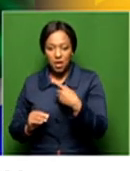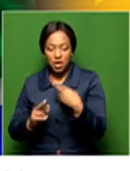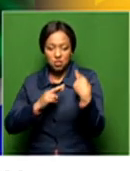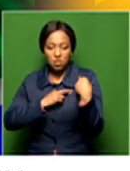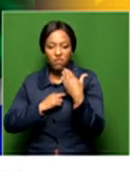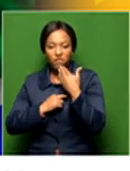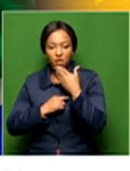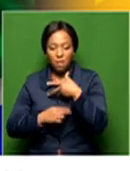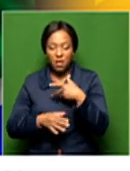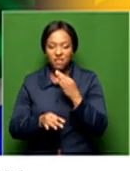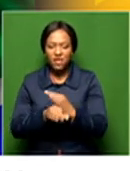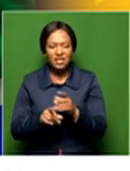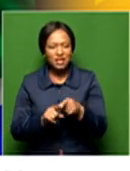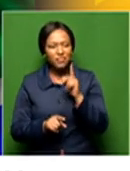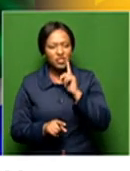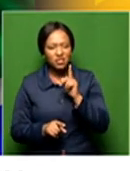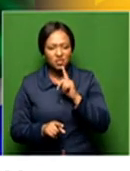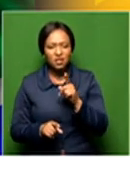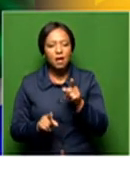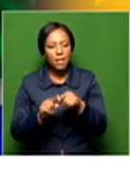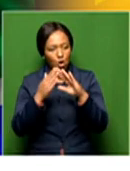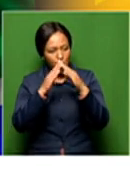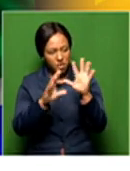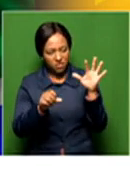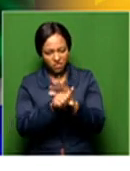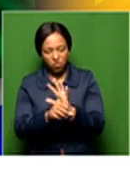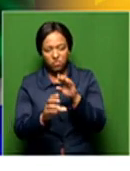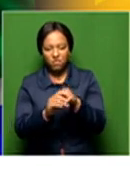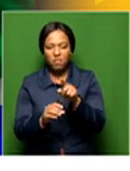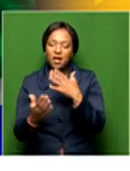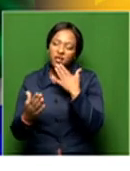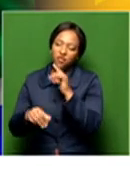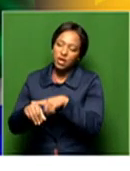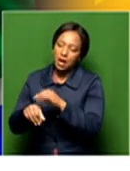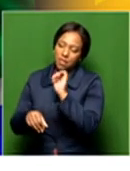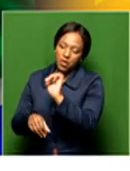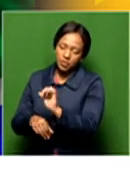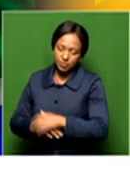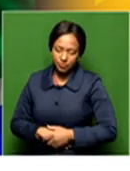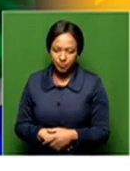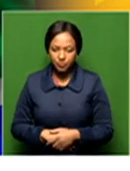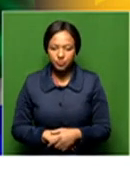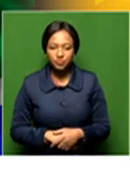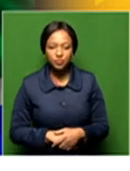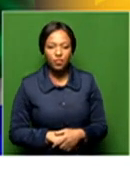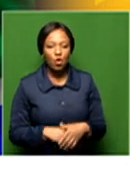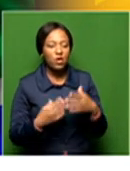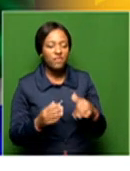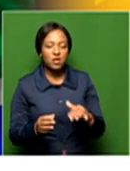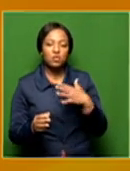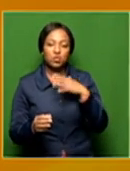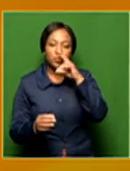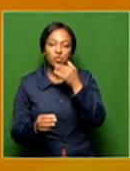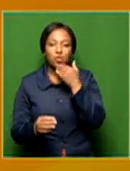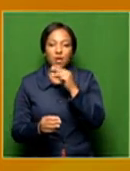confined to parents and the teachers, but the whole society as a whole. Thank you so much for your time. We just spoke to the MEC for